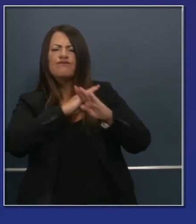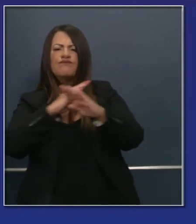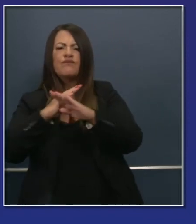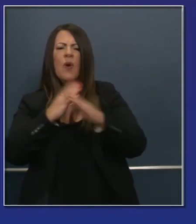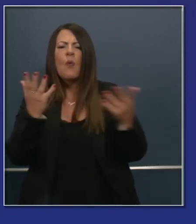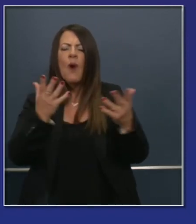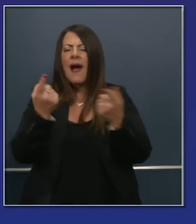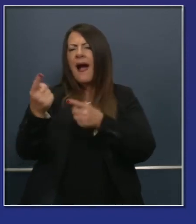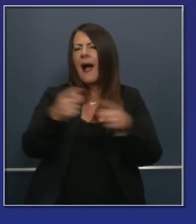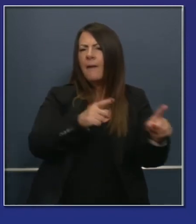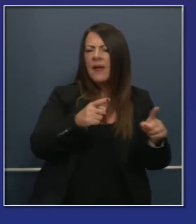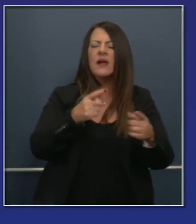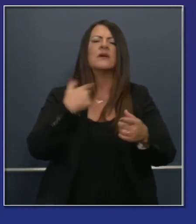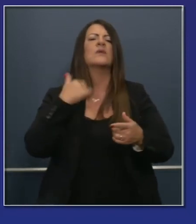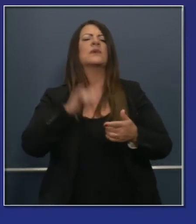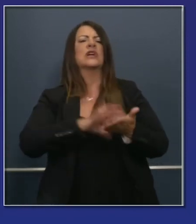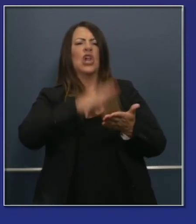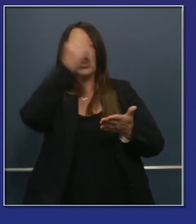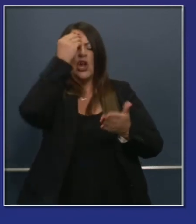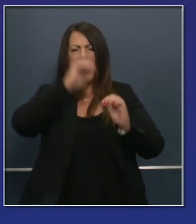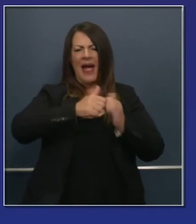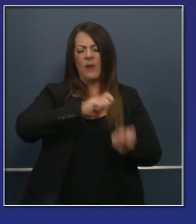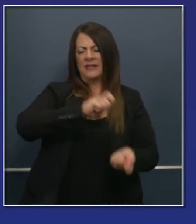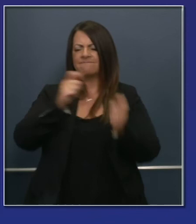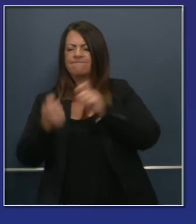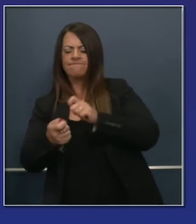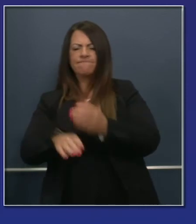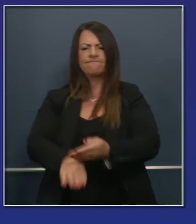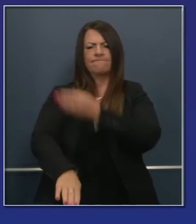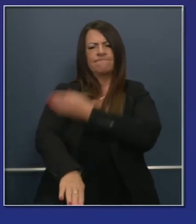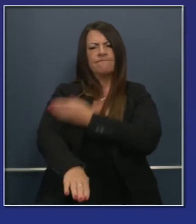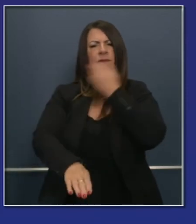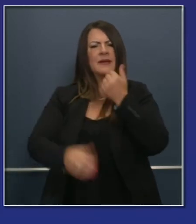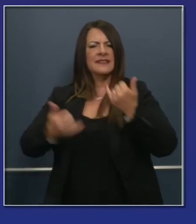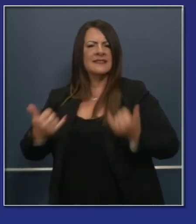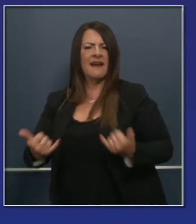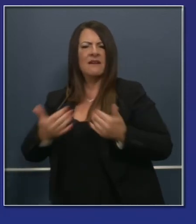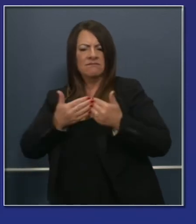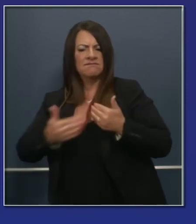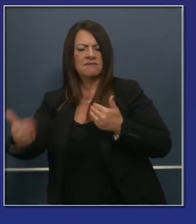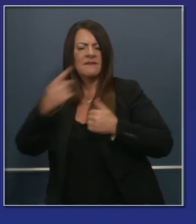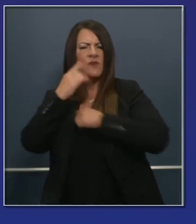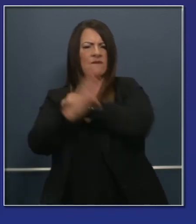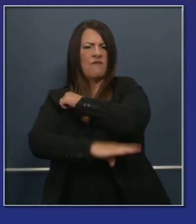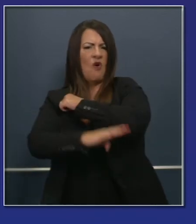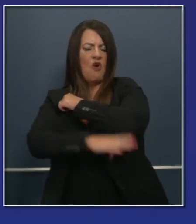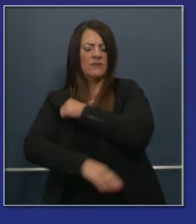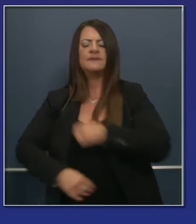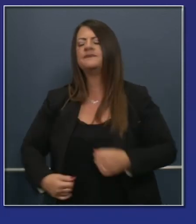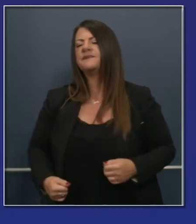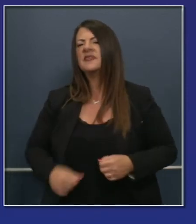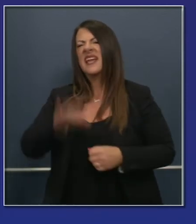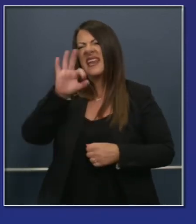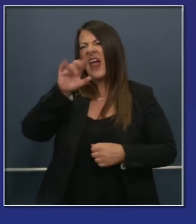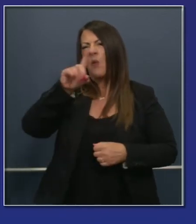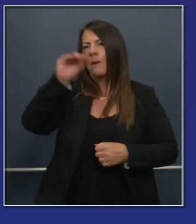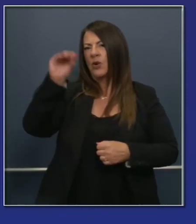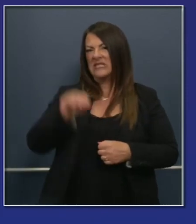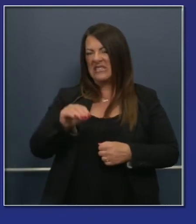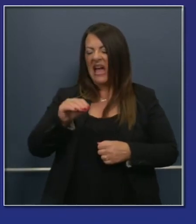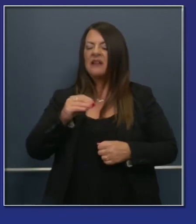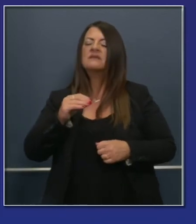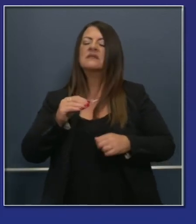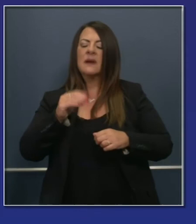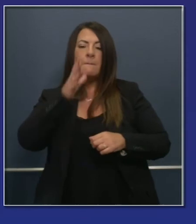spring session the lessons learned want to carry some of that momentum into the fall session 91 percent of parents and another